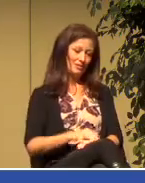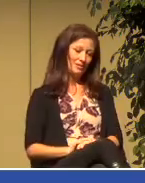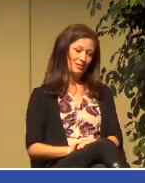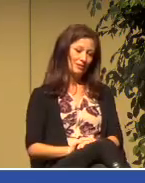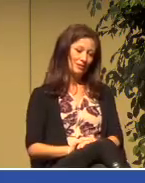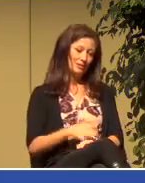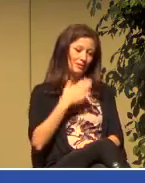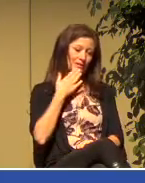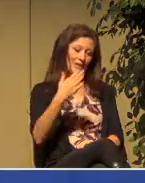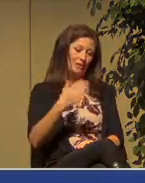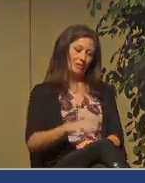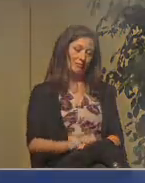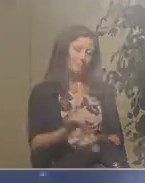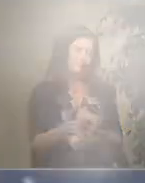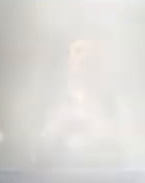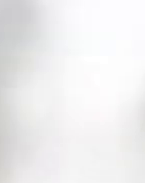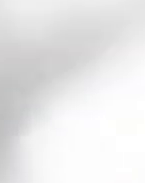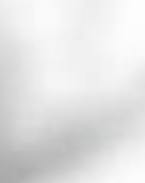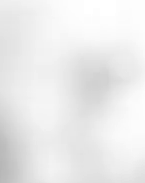amen